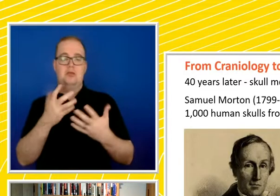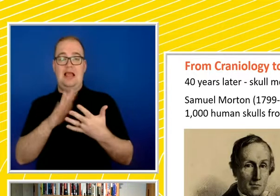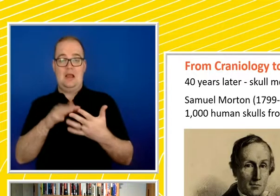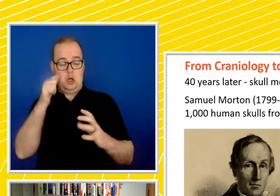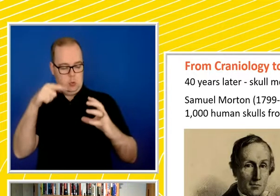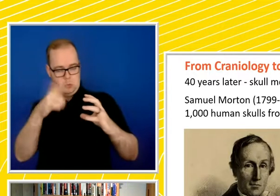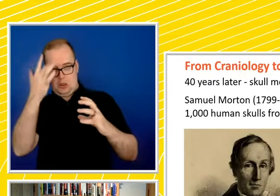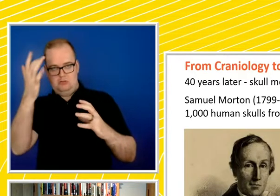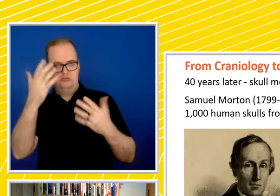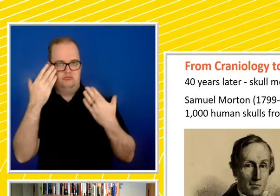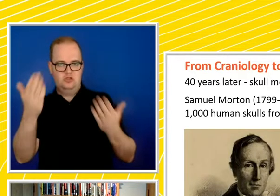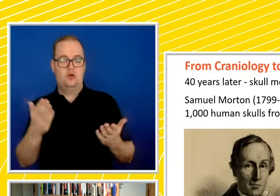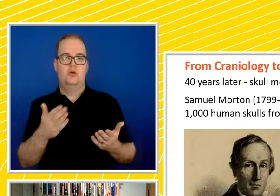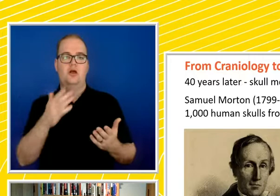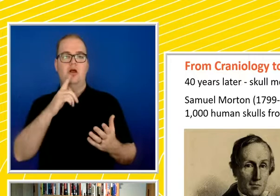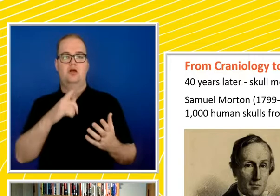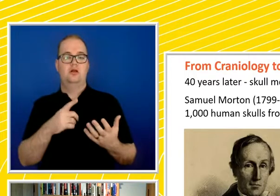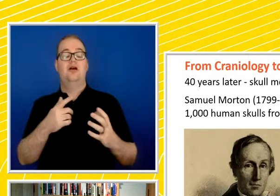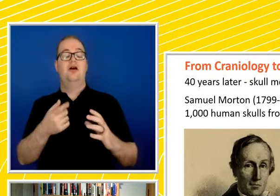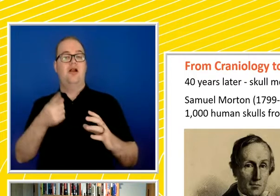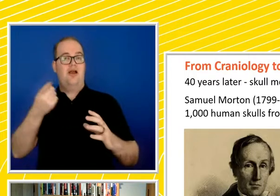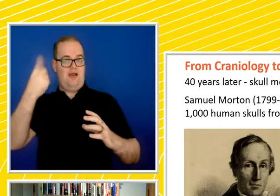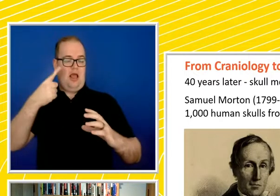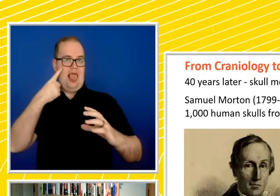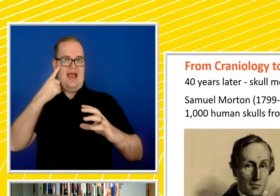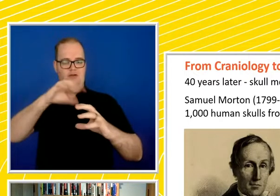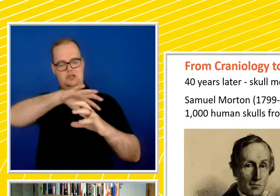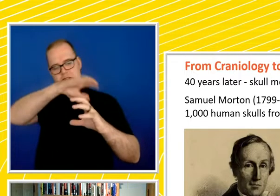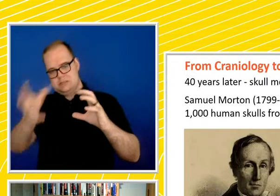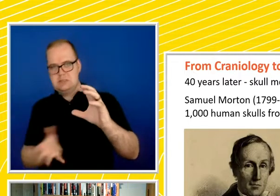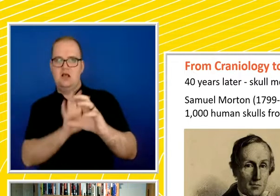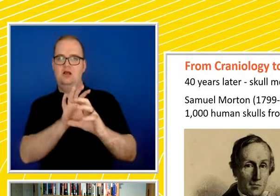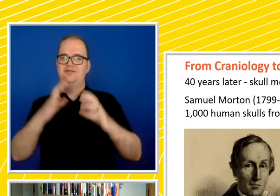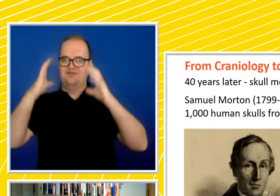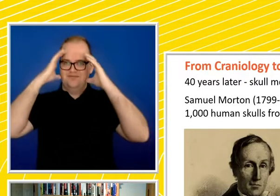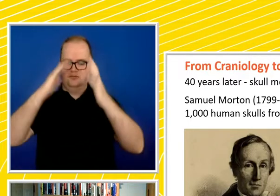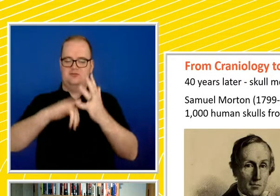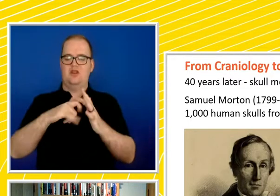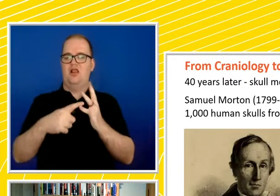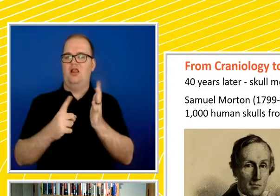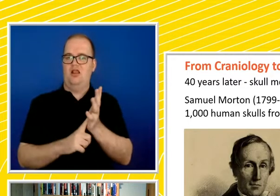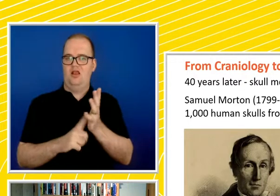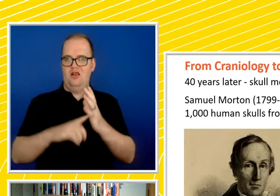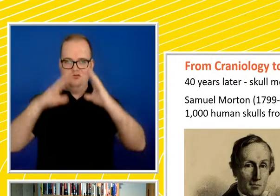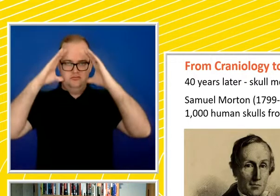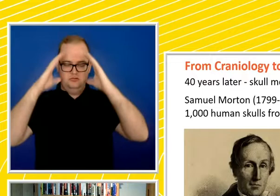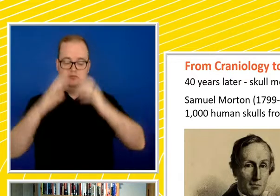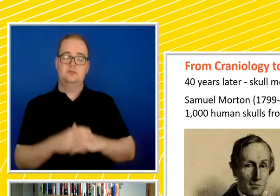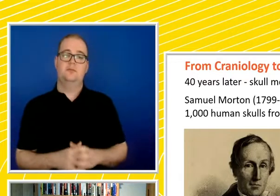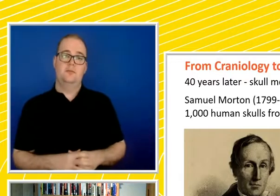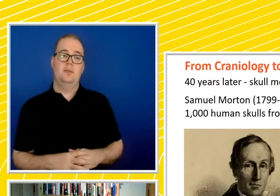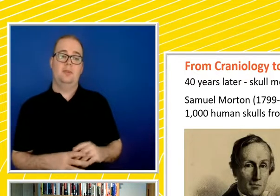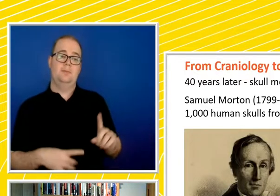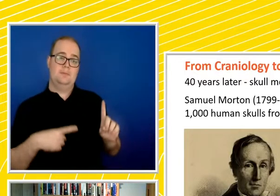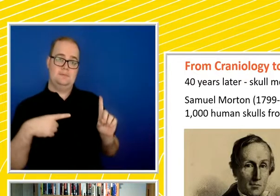You can't. So the next thing they looked at was the casing of the brain. So Morton uses lead shot because he believes